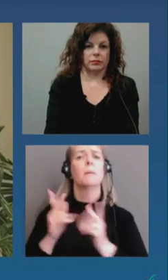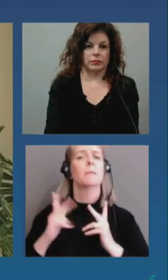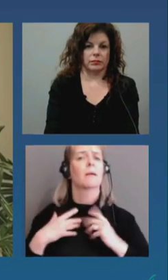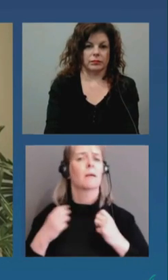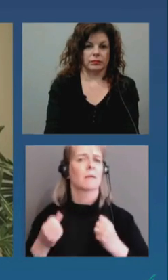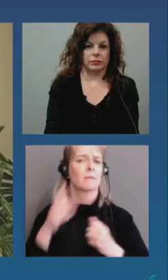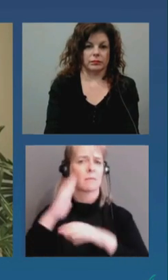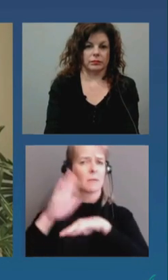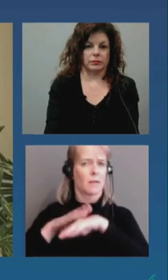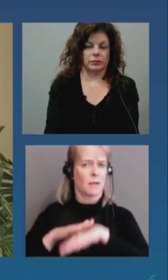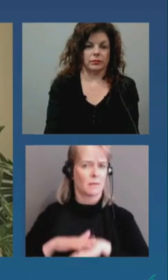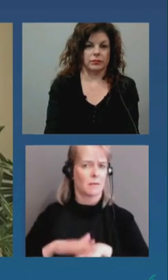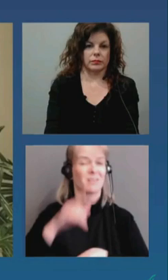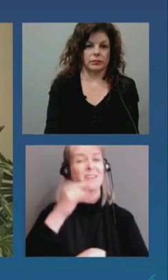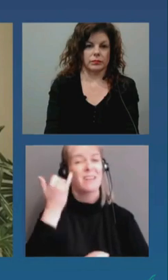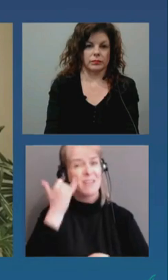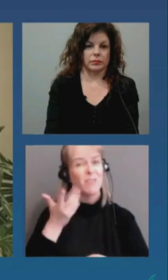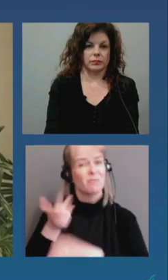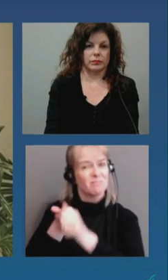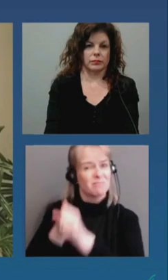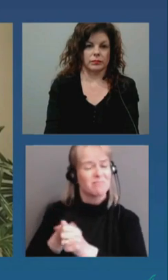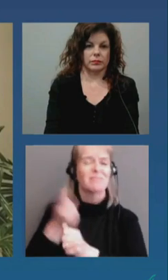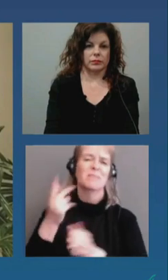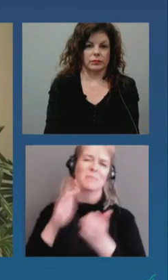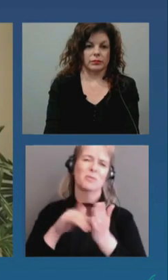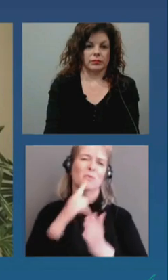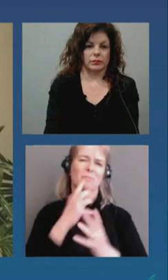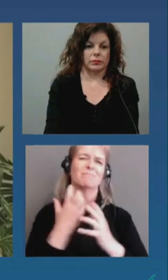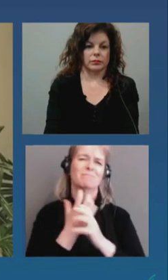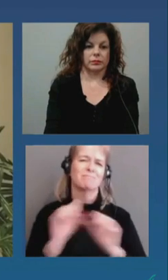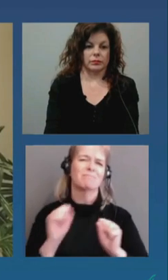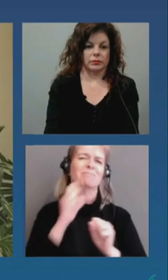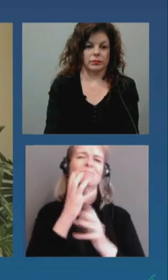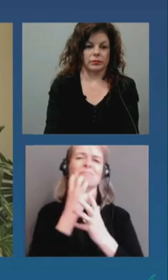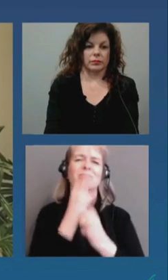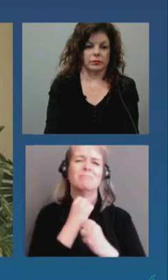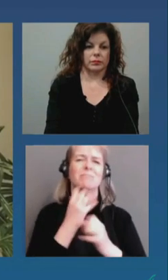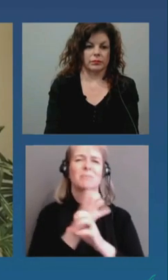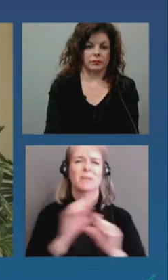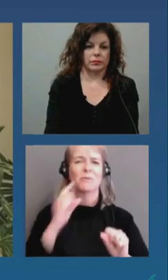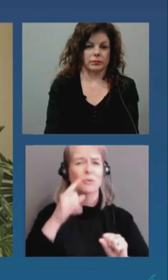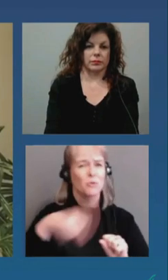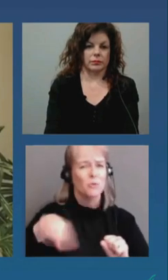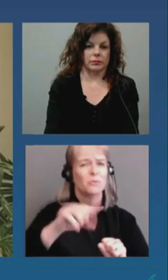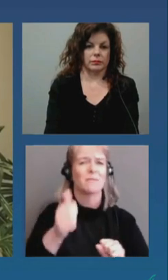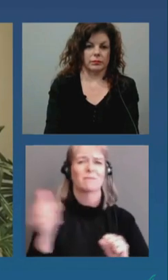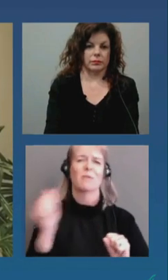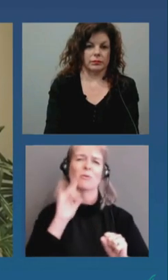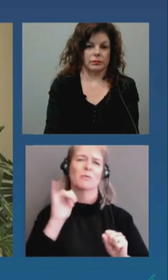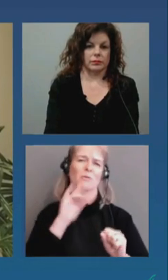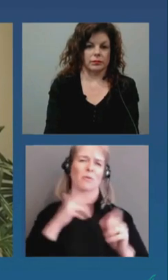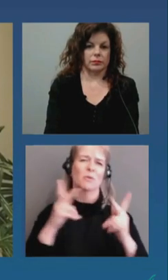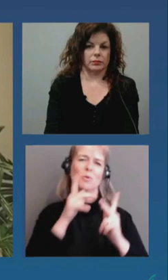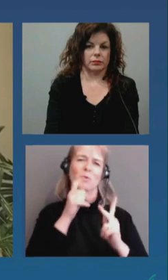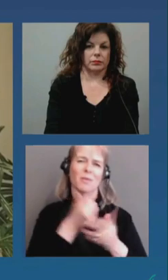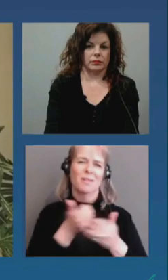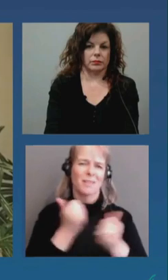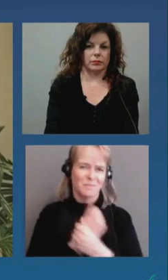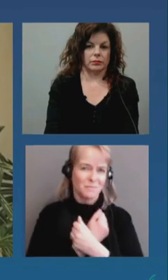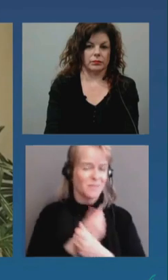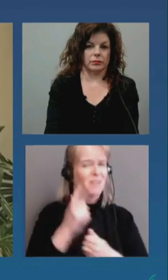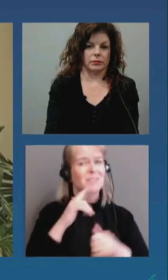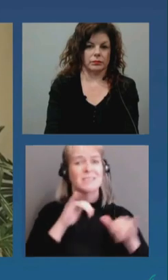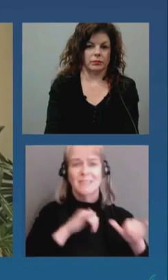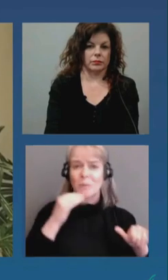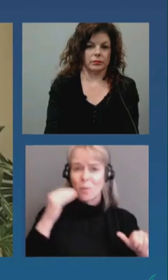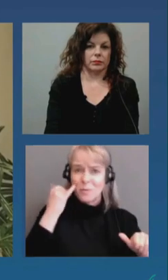and, of course, your loved ones. Stay home for essential reasons. Keep your close contacts to those only in your household. When you leave the house, bring